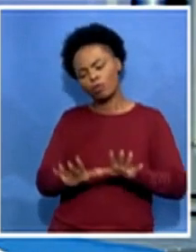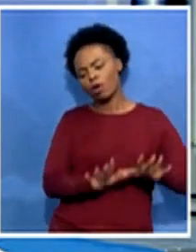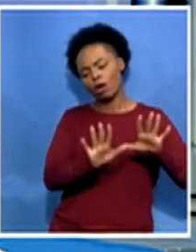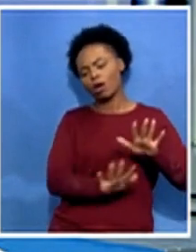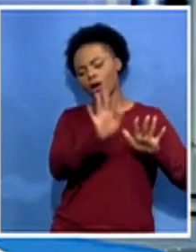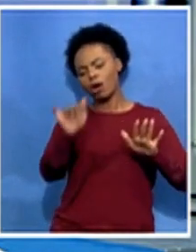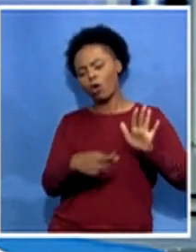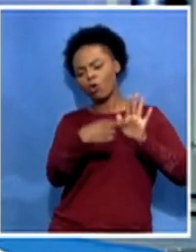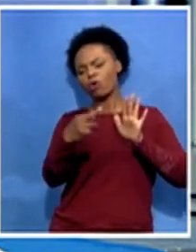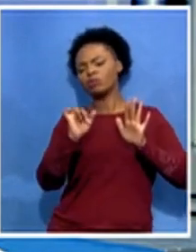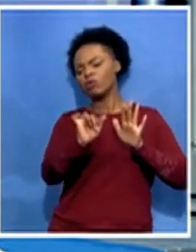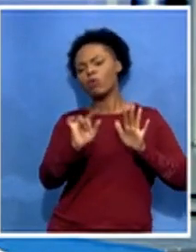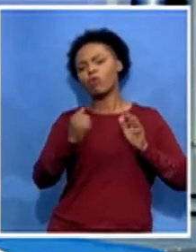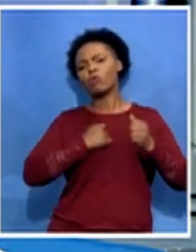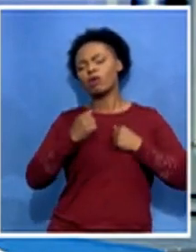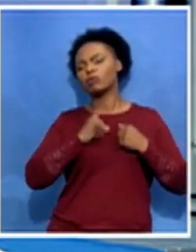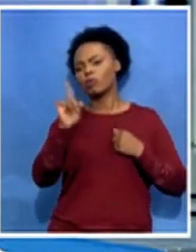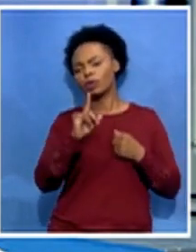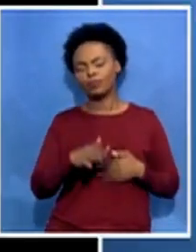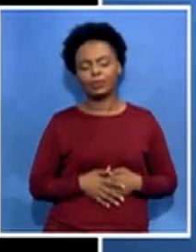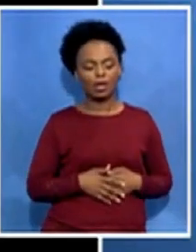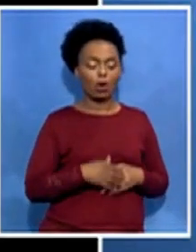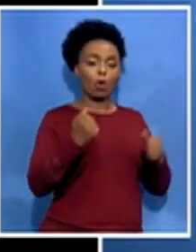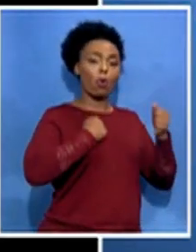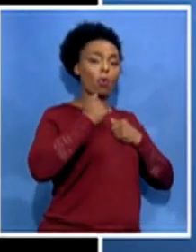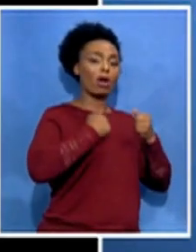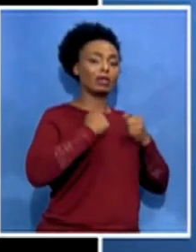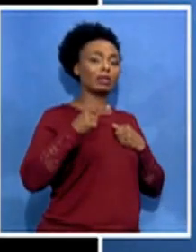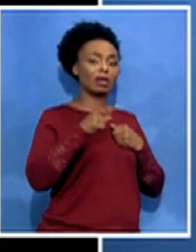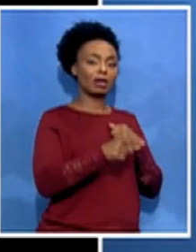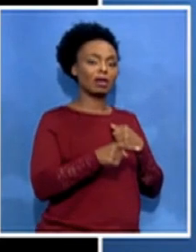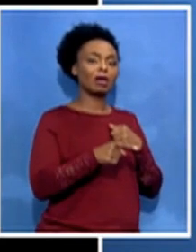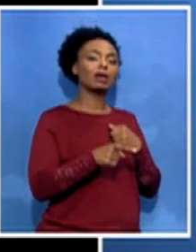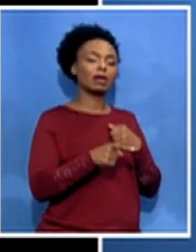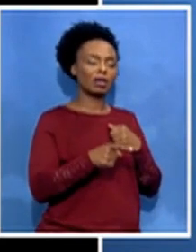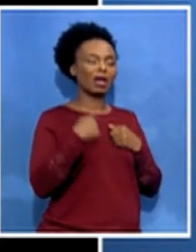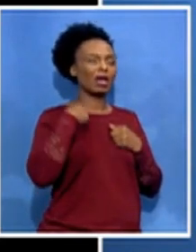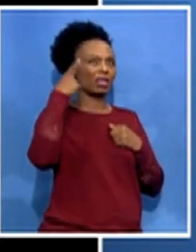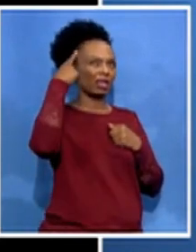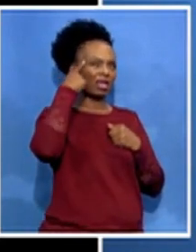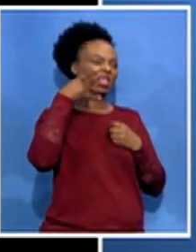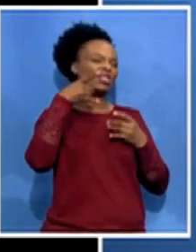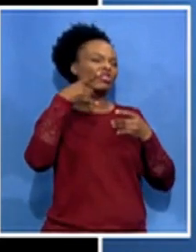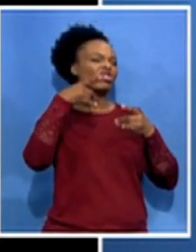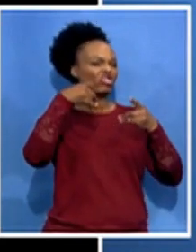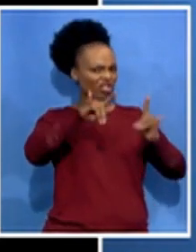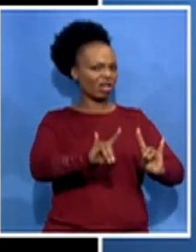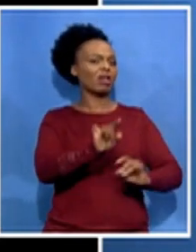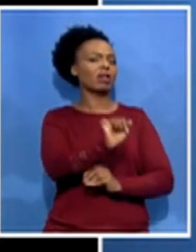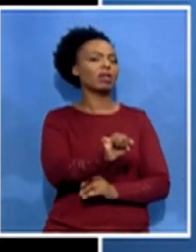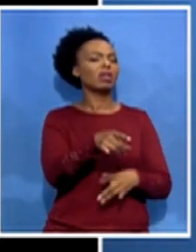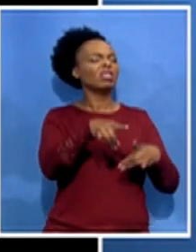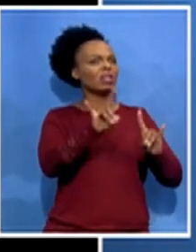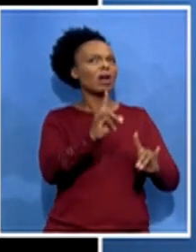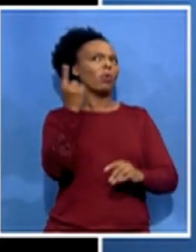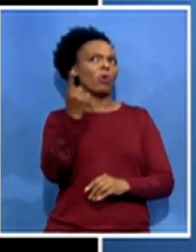rwanda is currently the chair i think of one of the strategic uh positions on